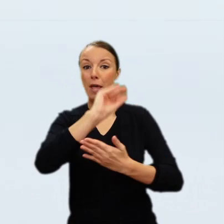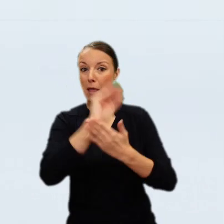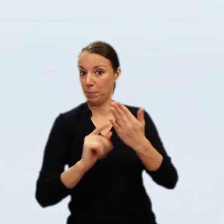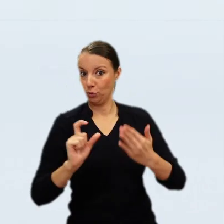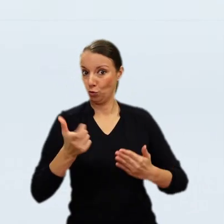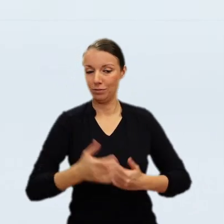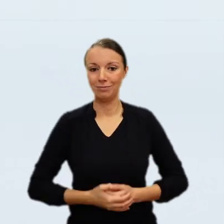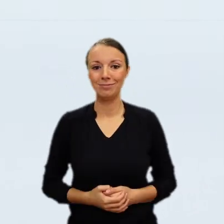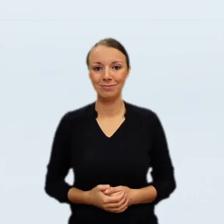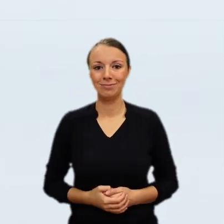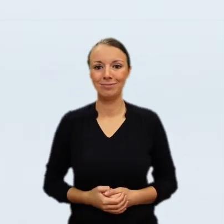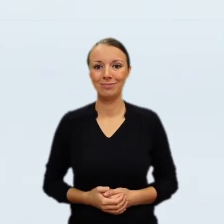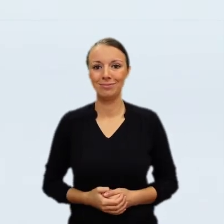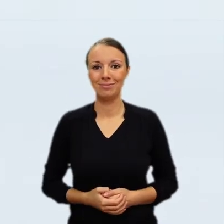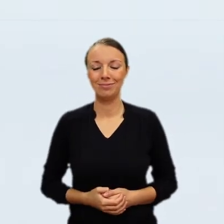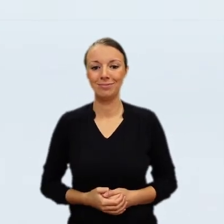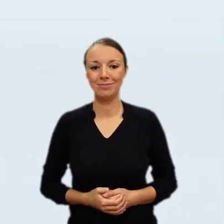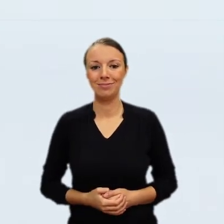so they don't survive any longer.